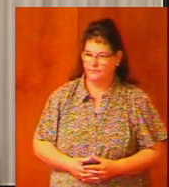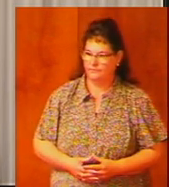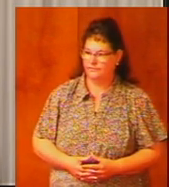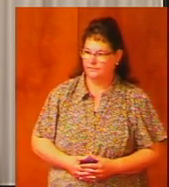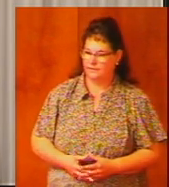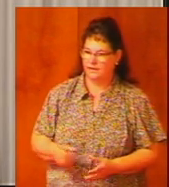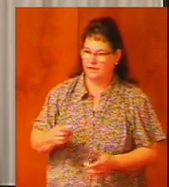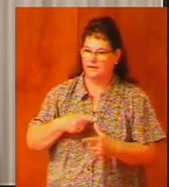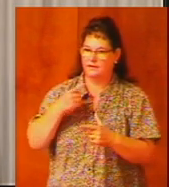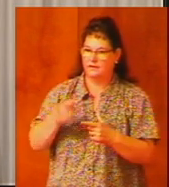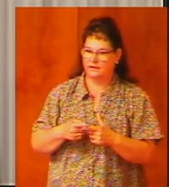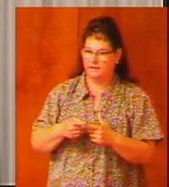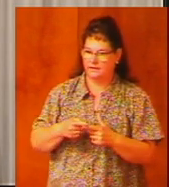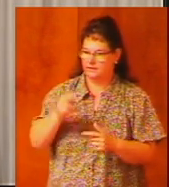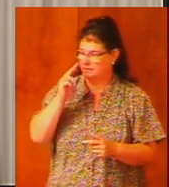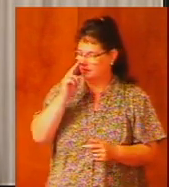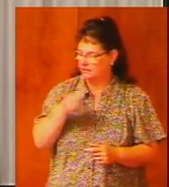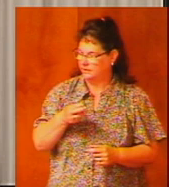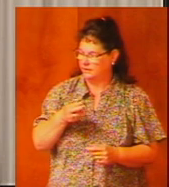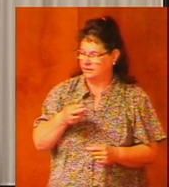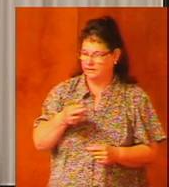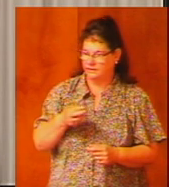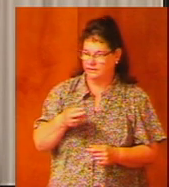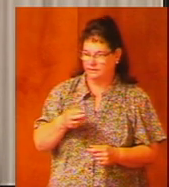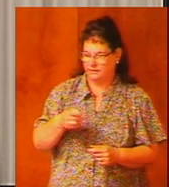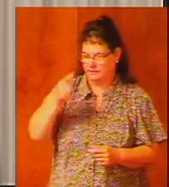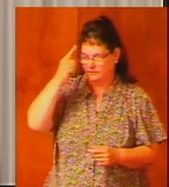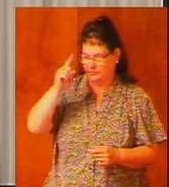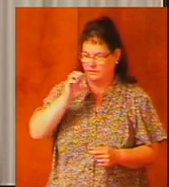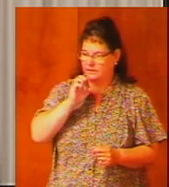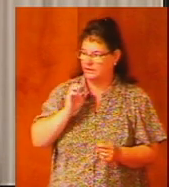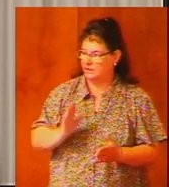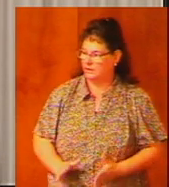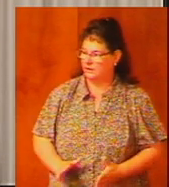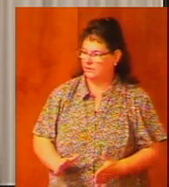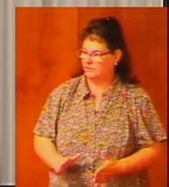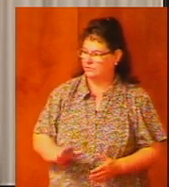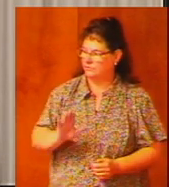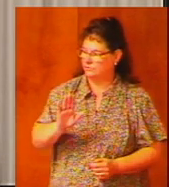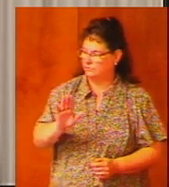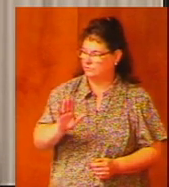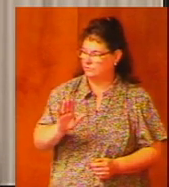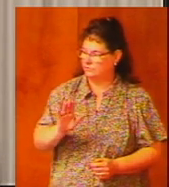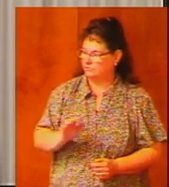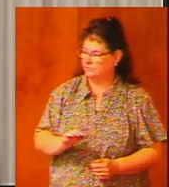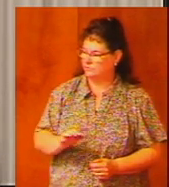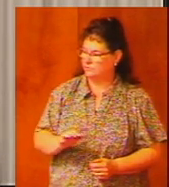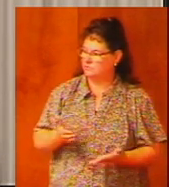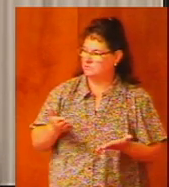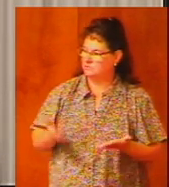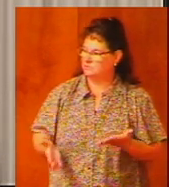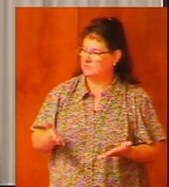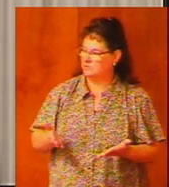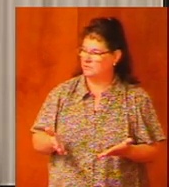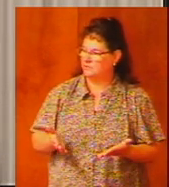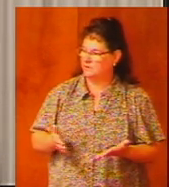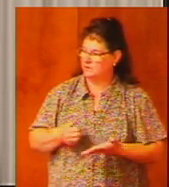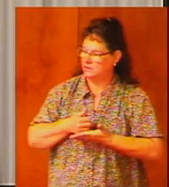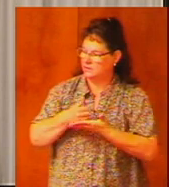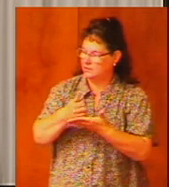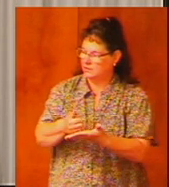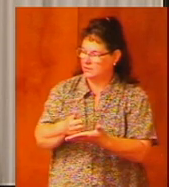and then negligence on the part of the elders may very well have